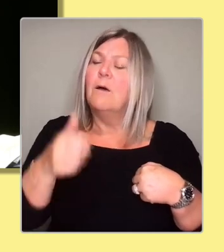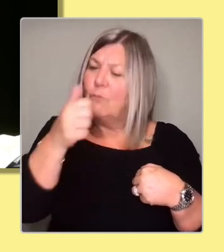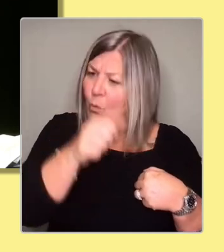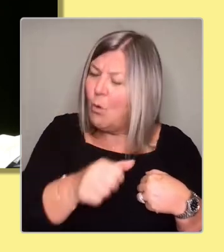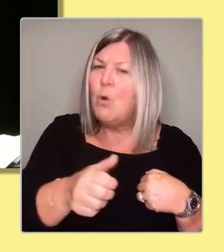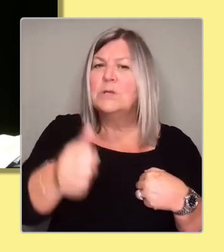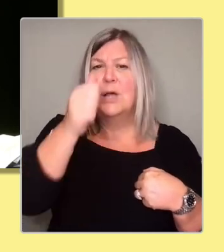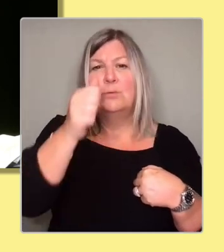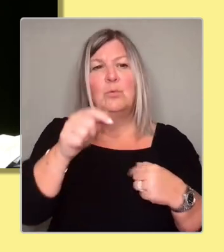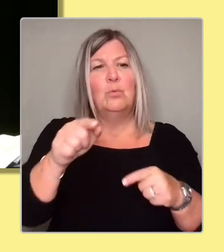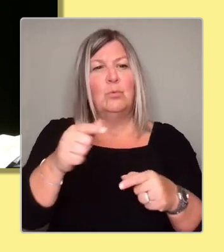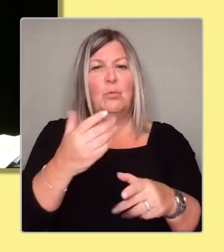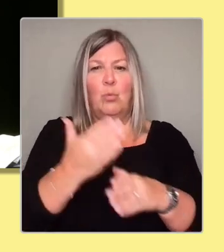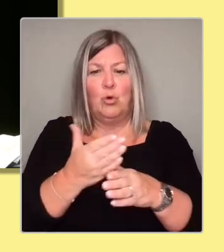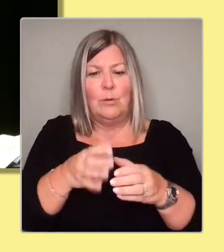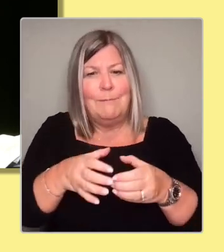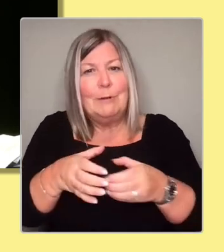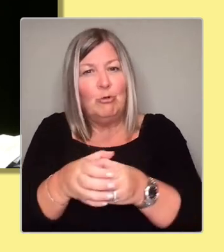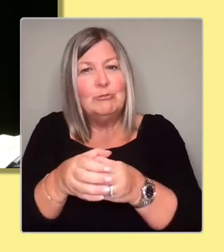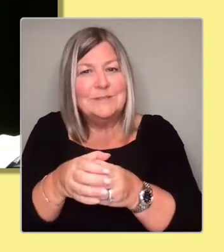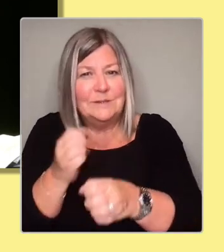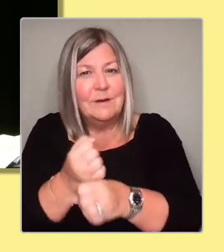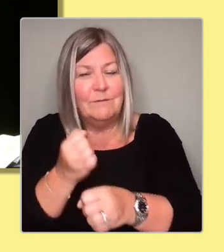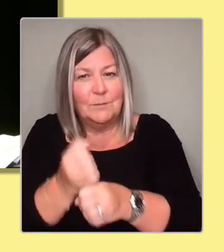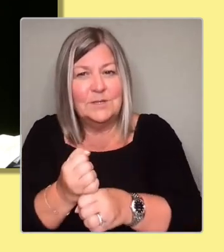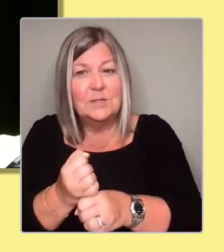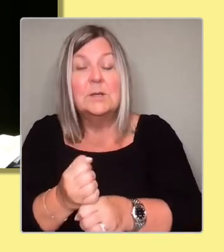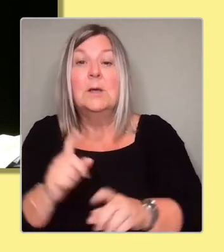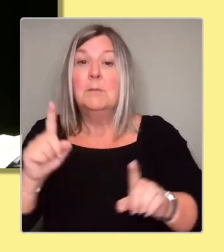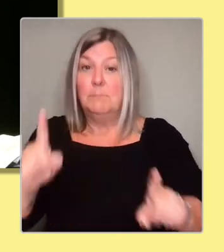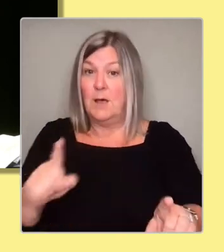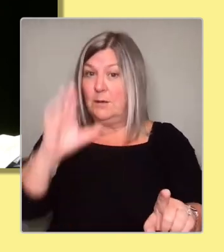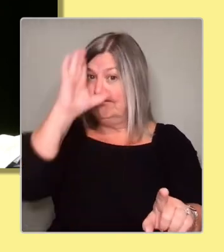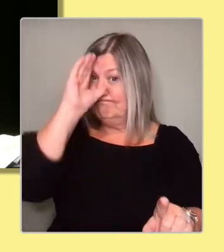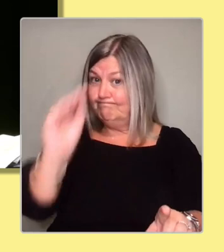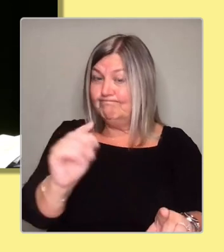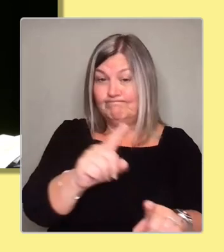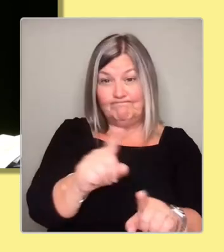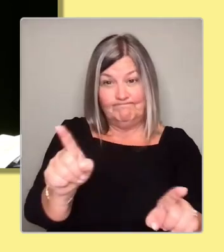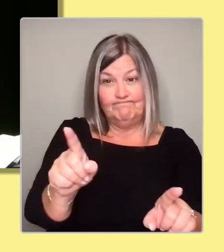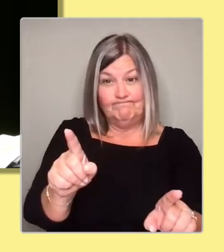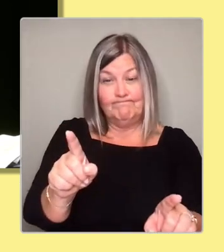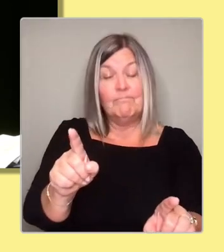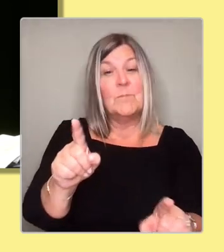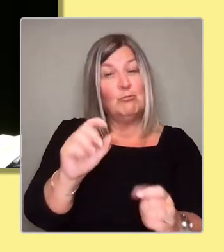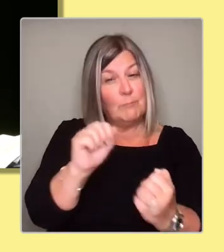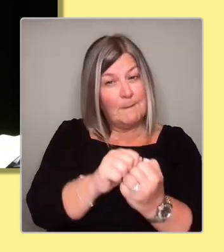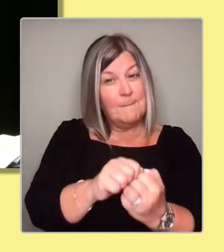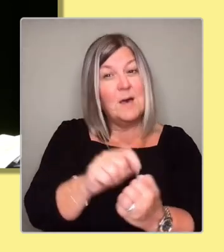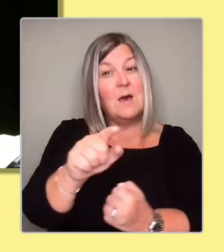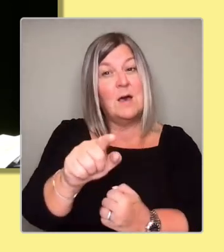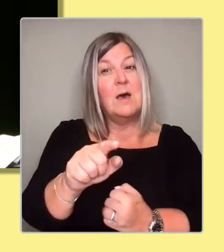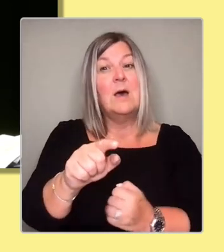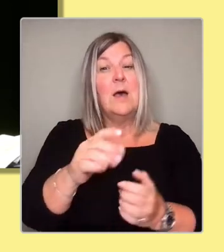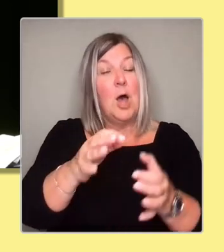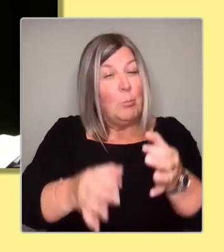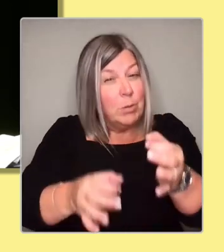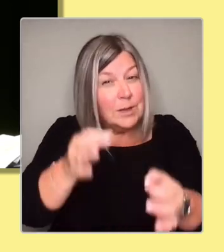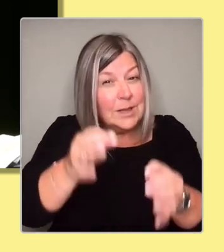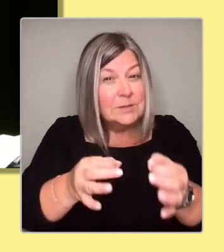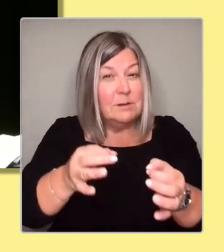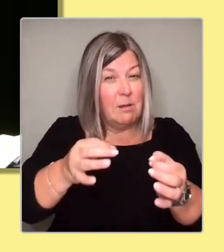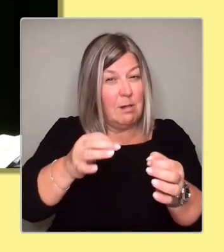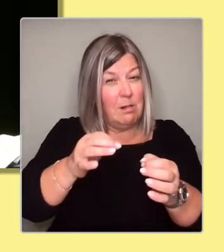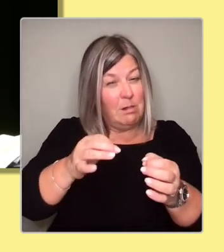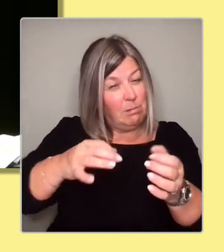tell you now, the political culture in this parliament is the most toxic I've ever seen it. And if we do